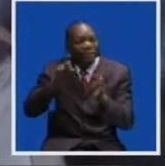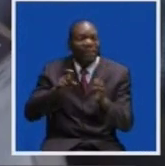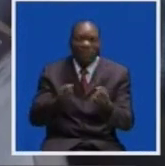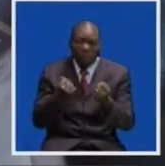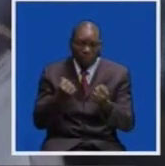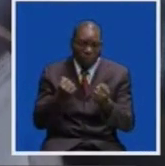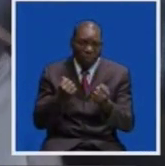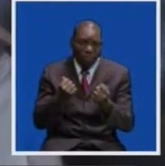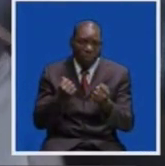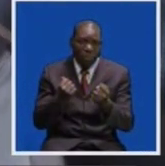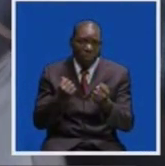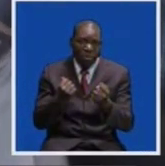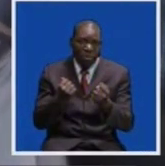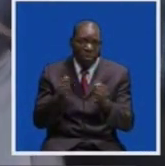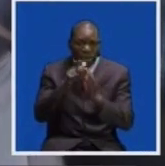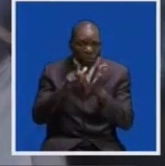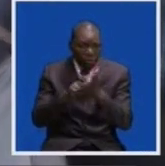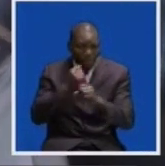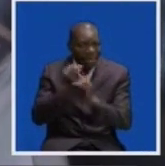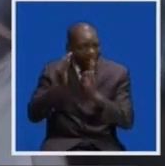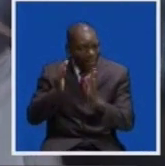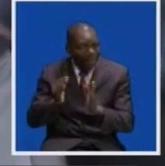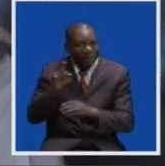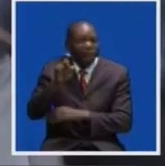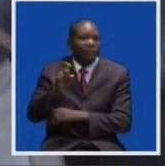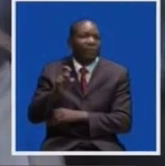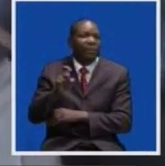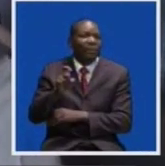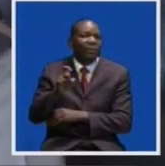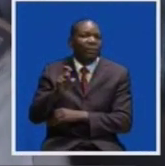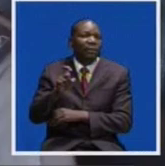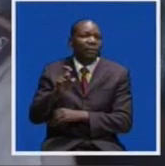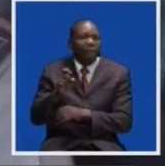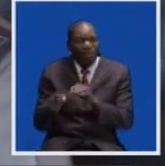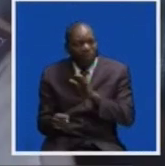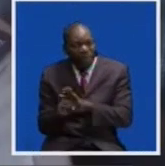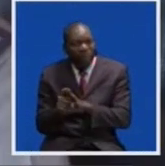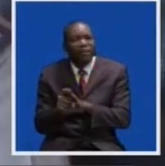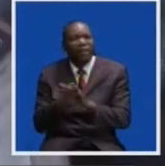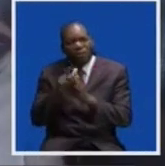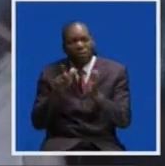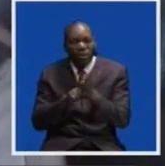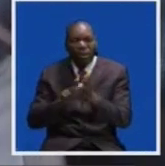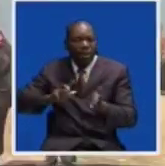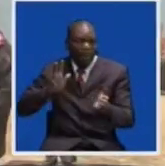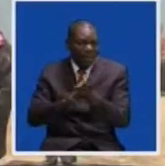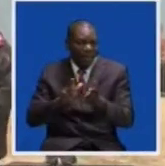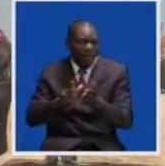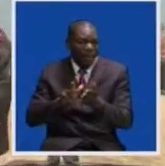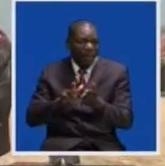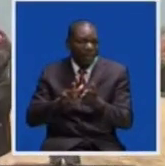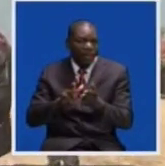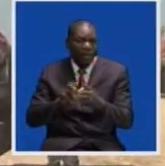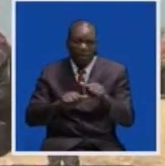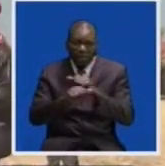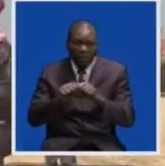maybe, the lawmakers who come, that they need to even present a private bill concerning the fake news. Riots